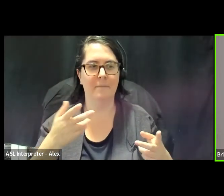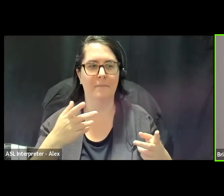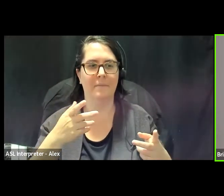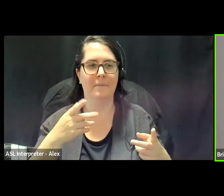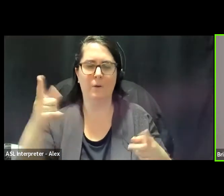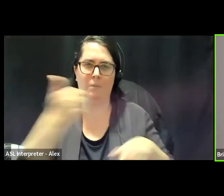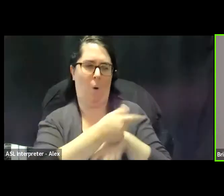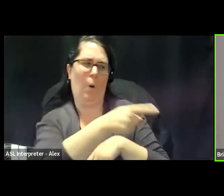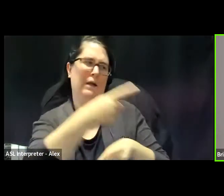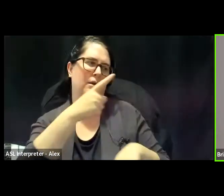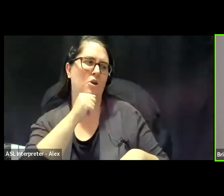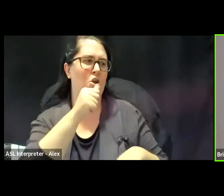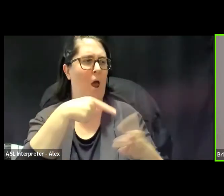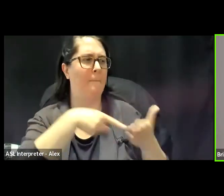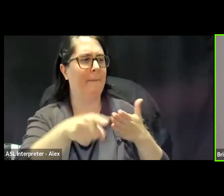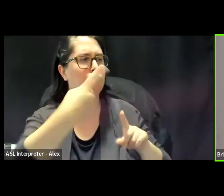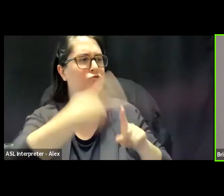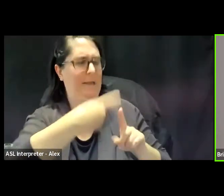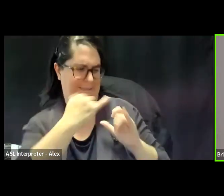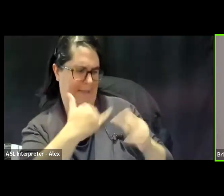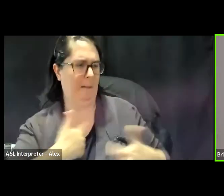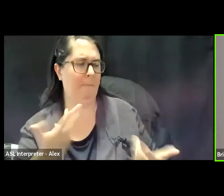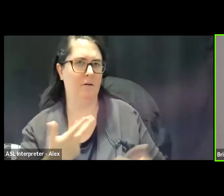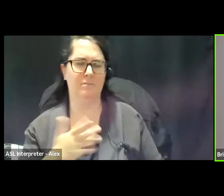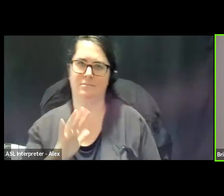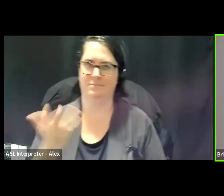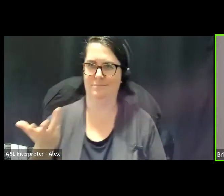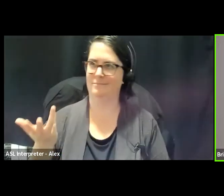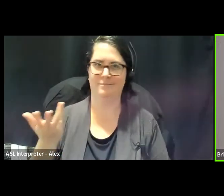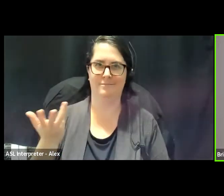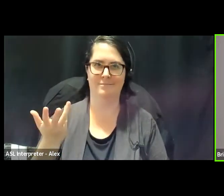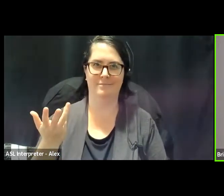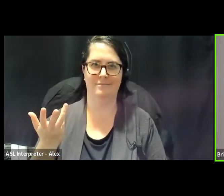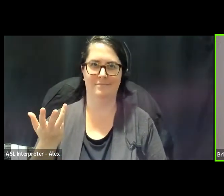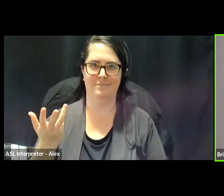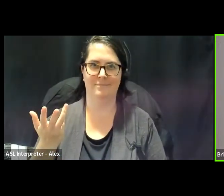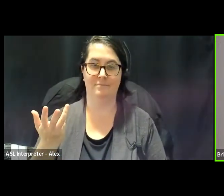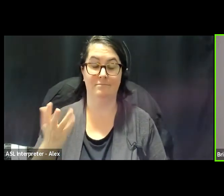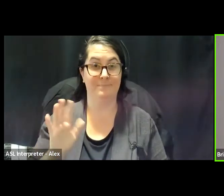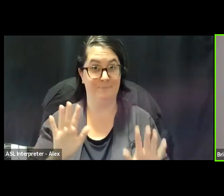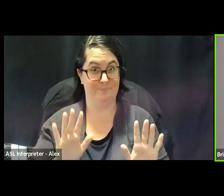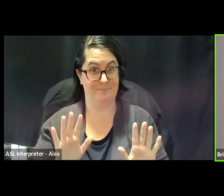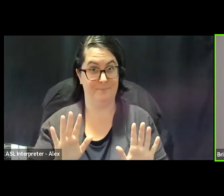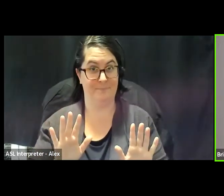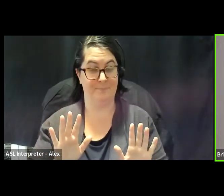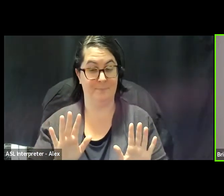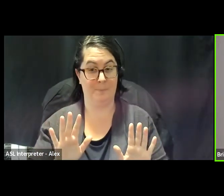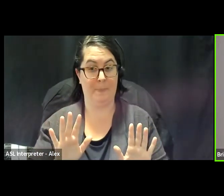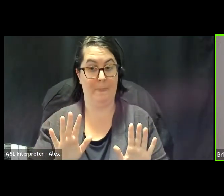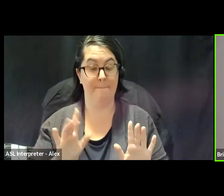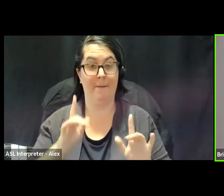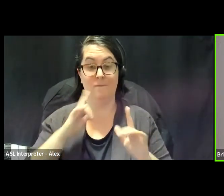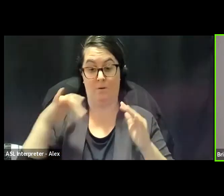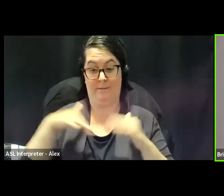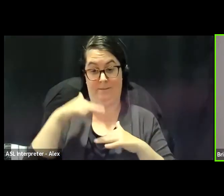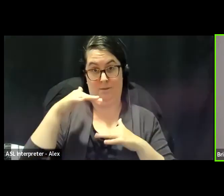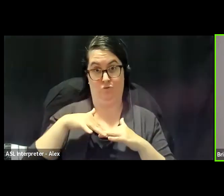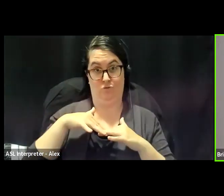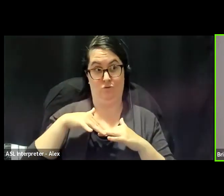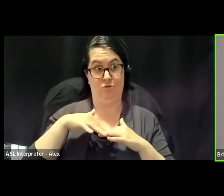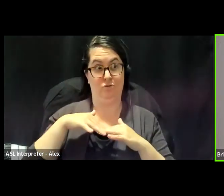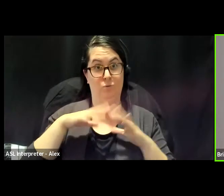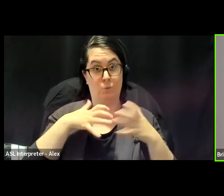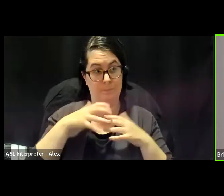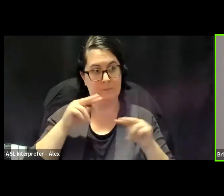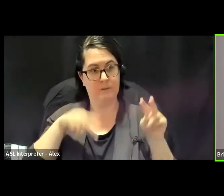And, you know, and the reality of this, as Indigenous organizers, and we see this